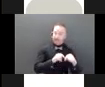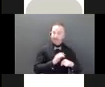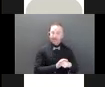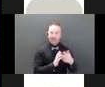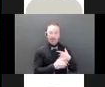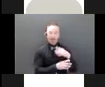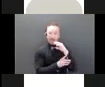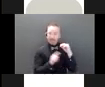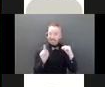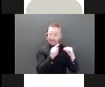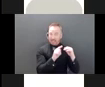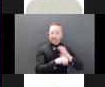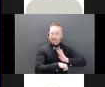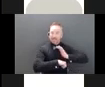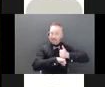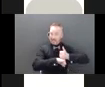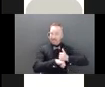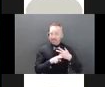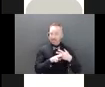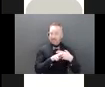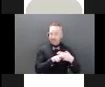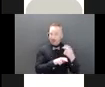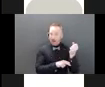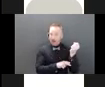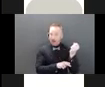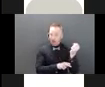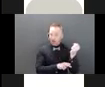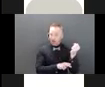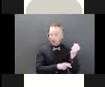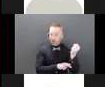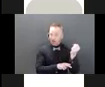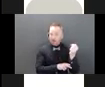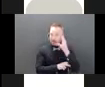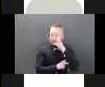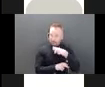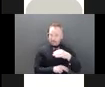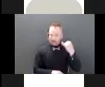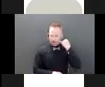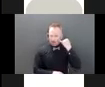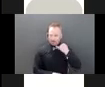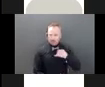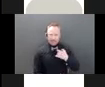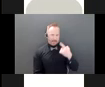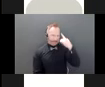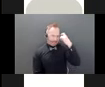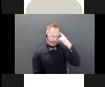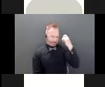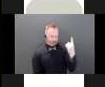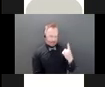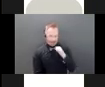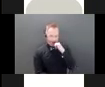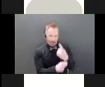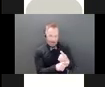holds. And in fact, many firms place temporary holds where there are suspicious circumstances. And what the